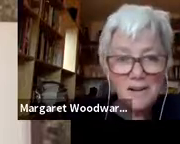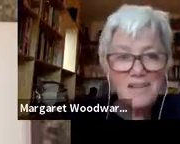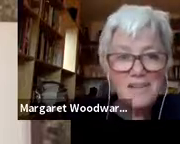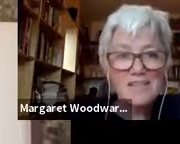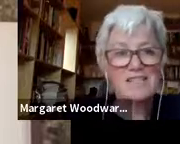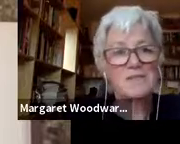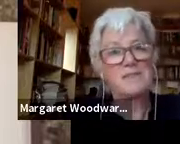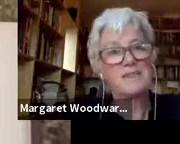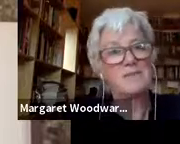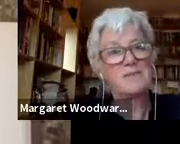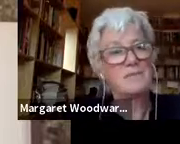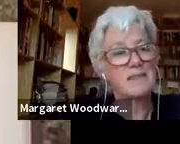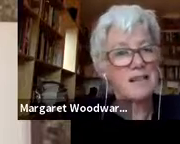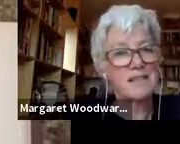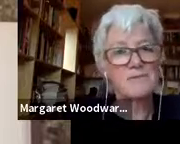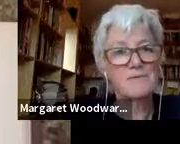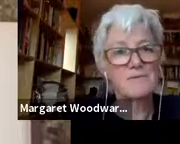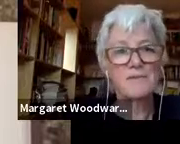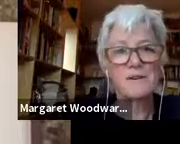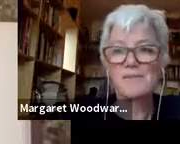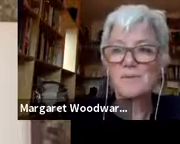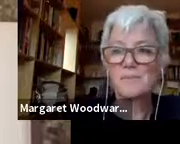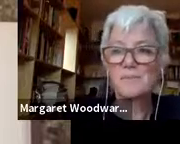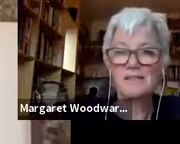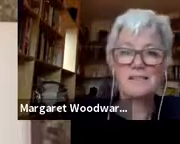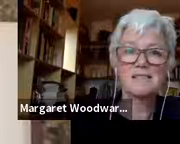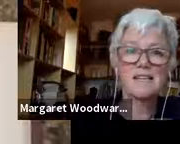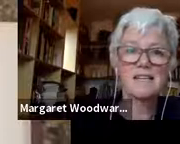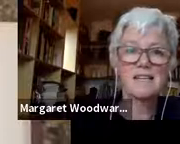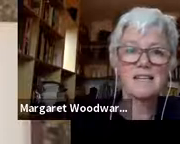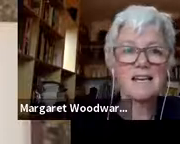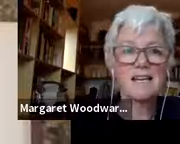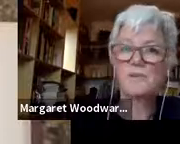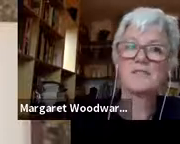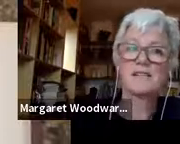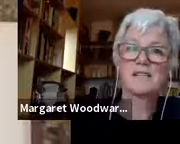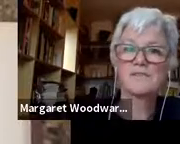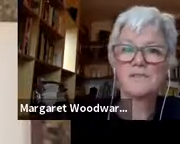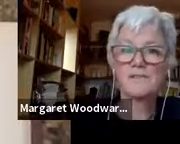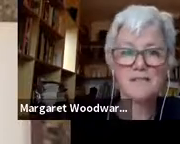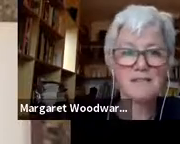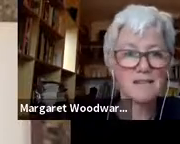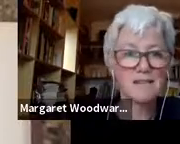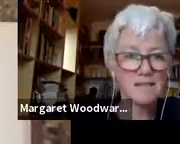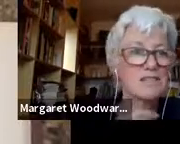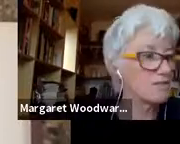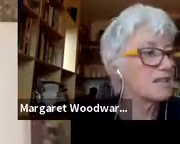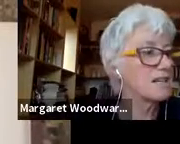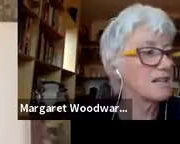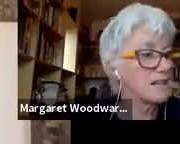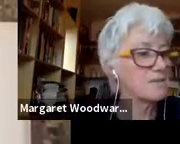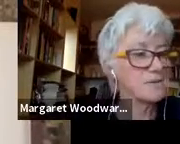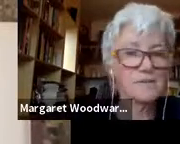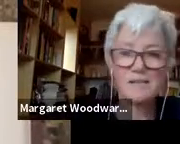So our, our fascination with, with erratics really arose from us undertaking that large project Lost Rocks and thinking